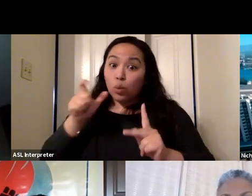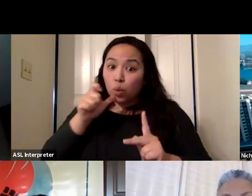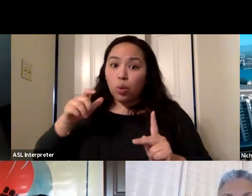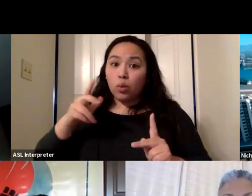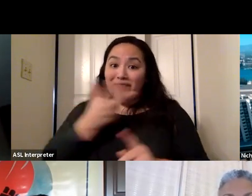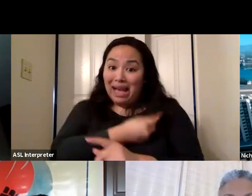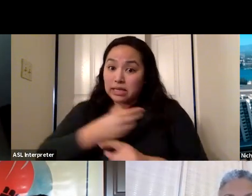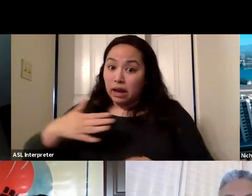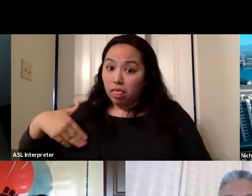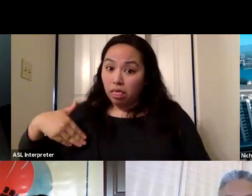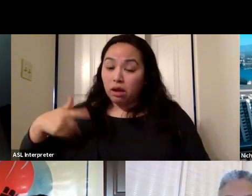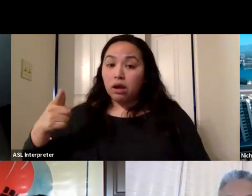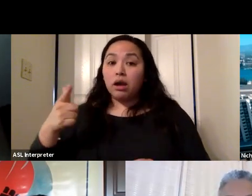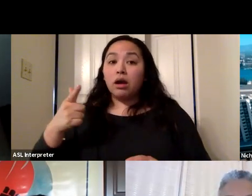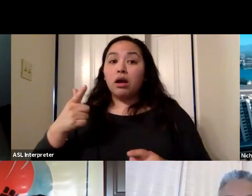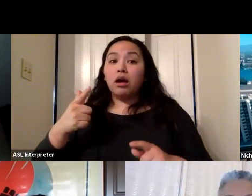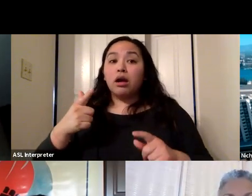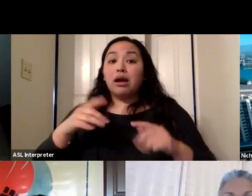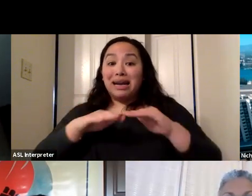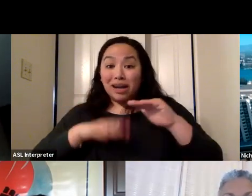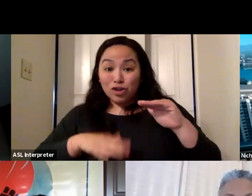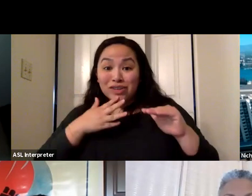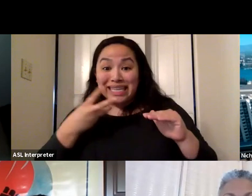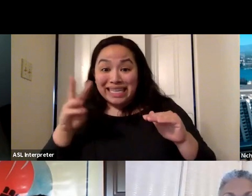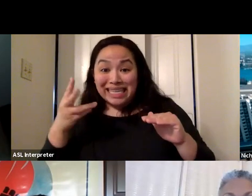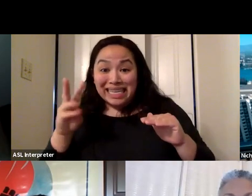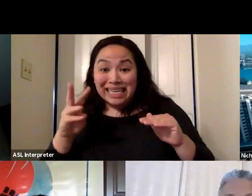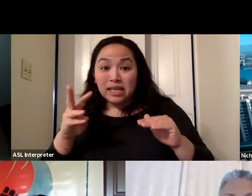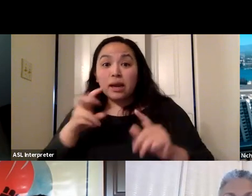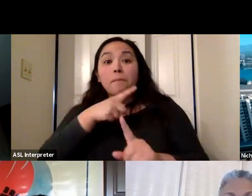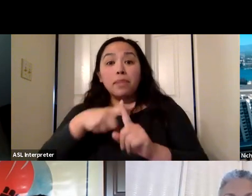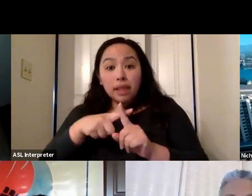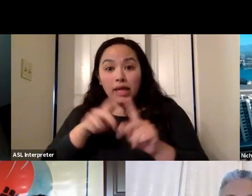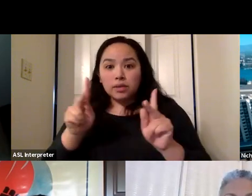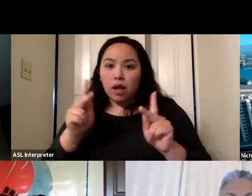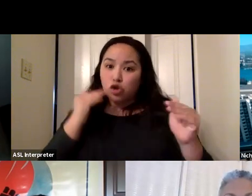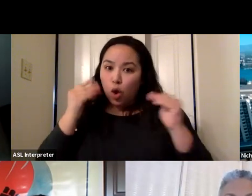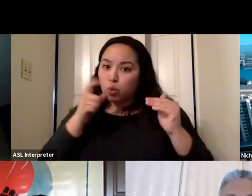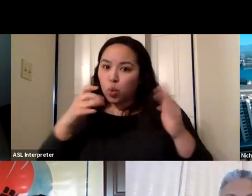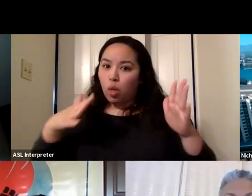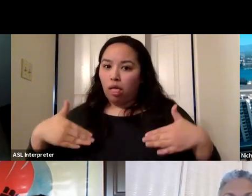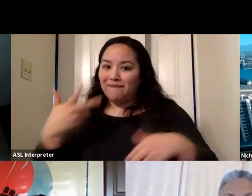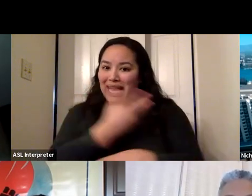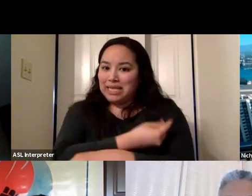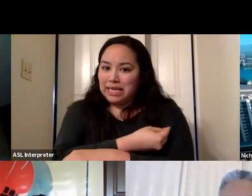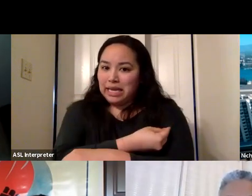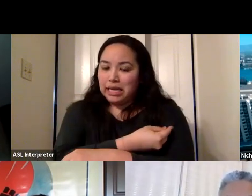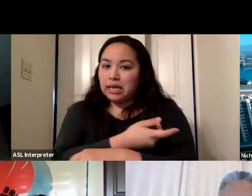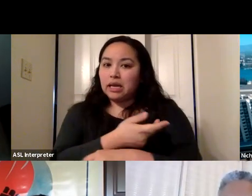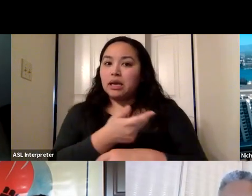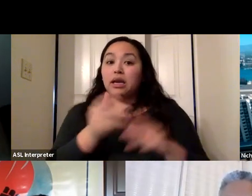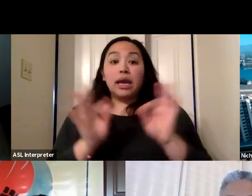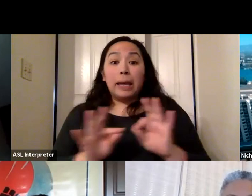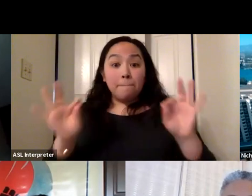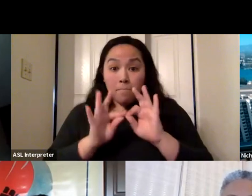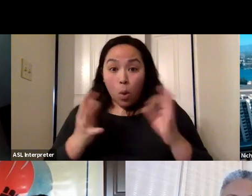includes everyone that's 16 and under and then also those who have not yet been vaccinated. So I think the key is